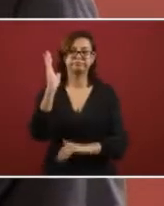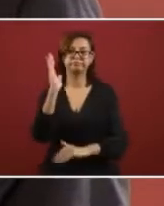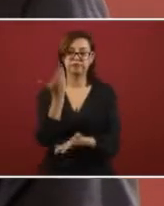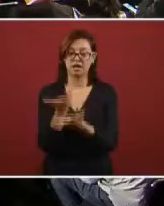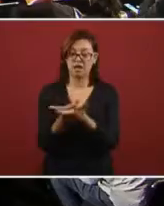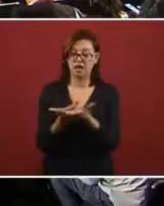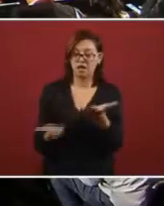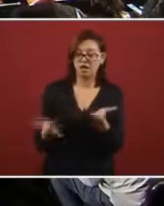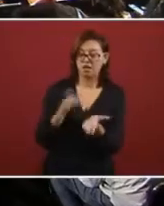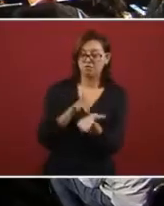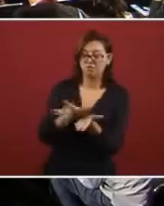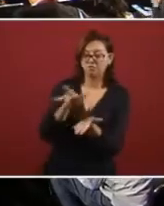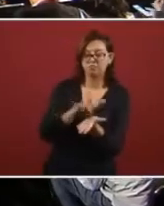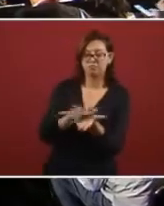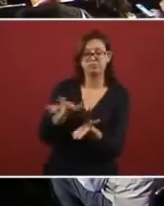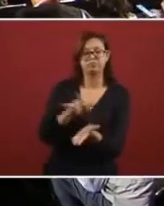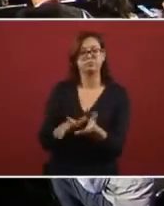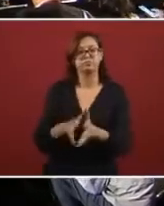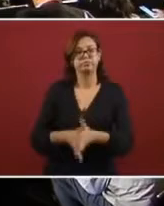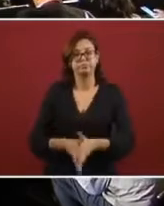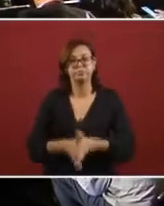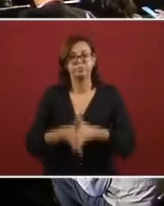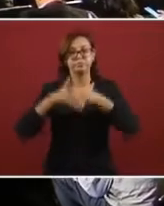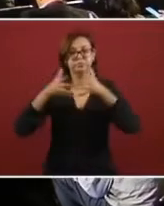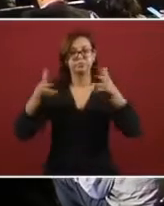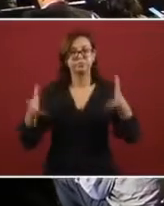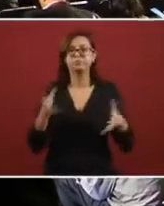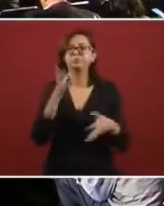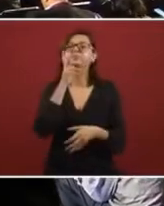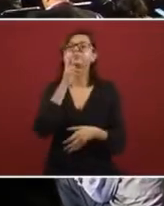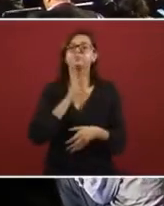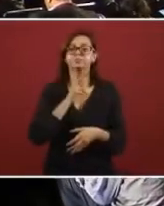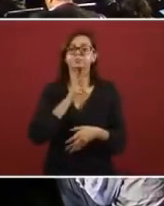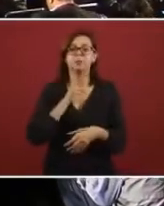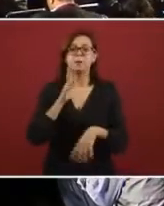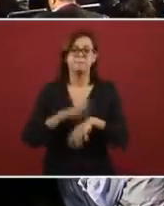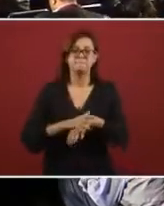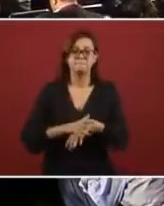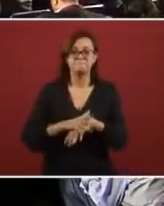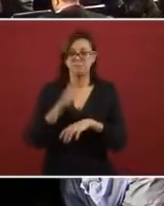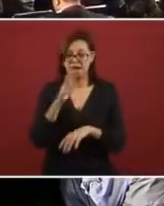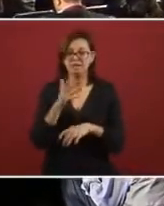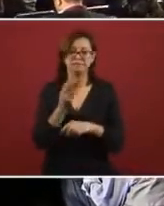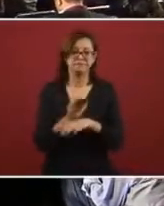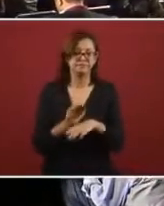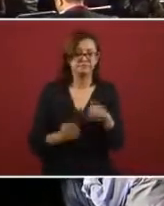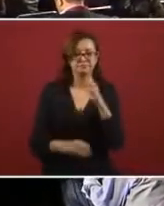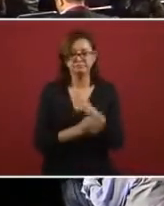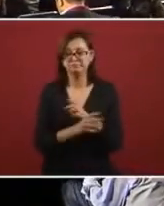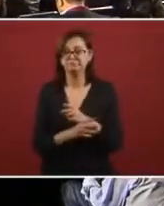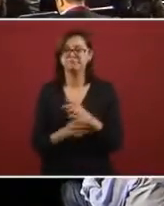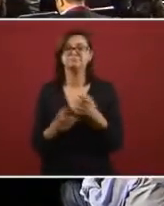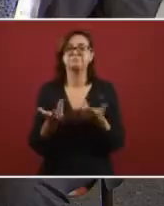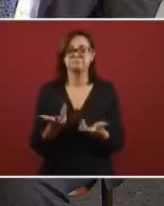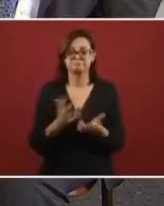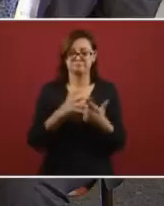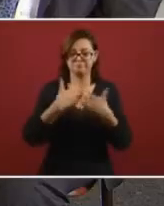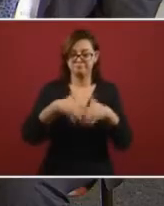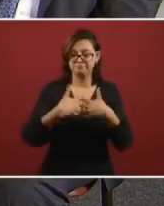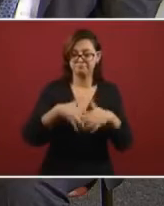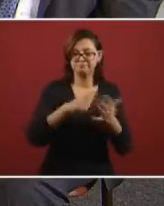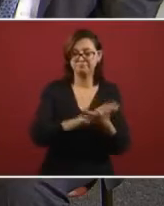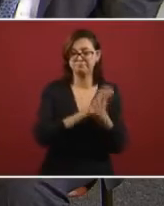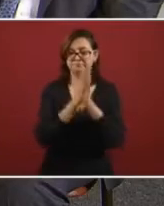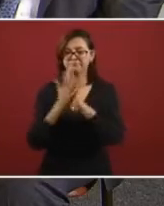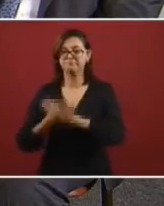crutch and so we're investing now in uh Pemex to increase the production so we'll have prime material